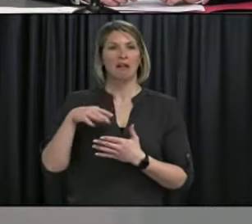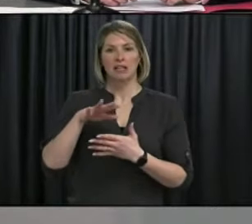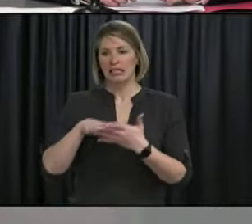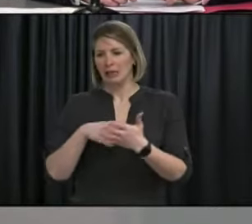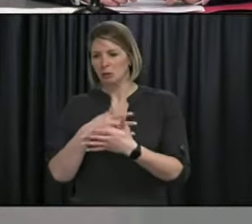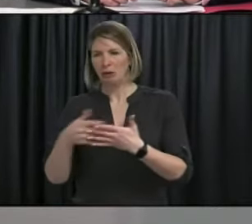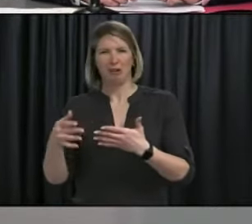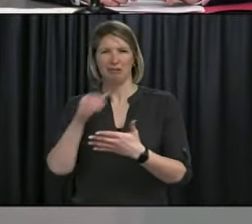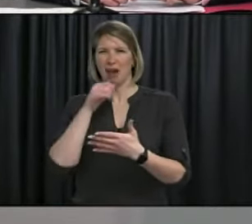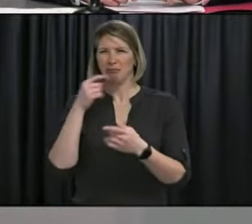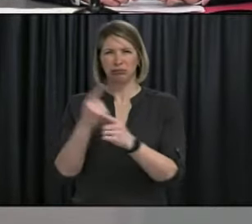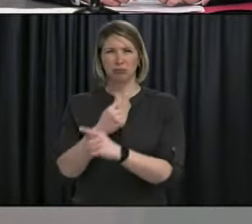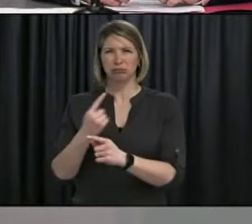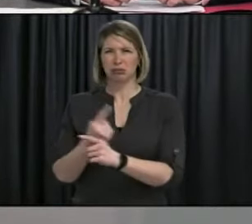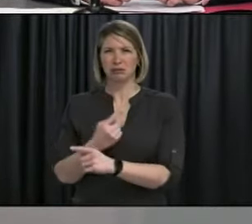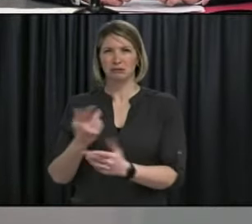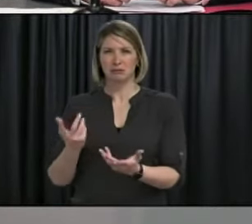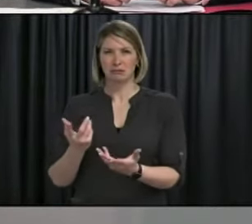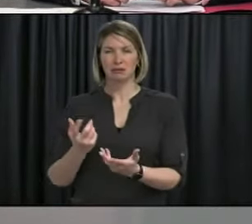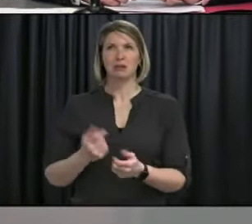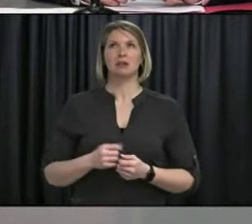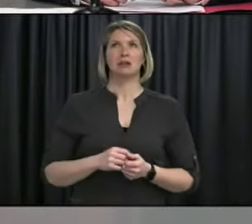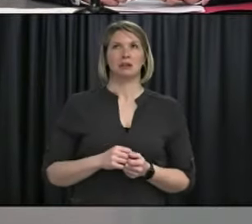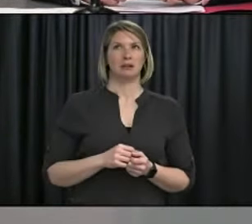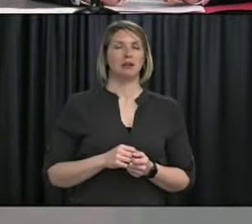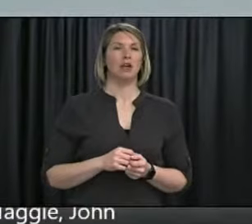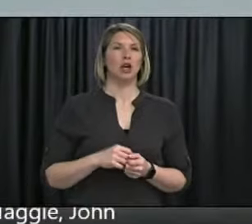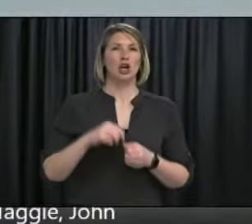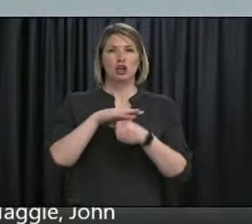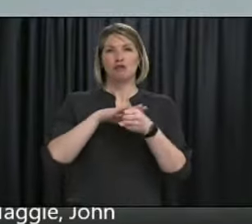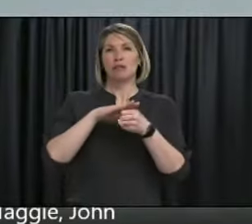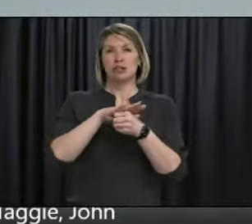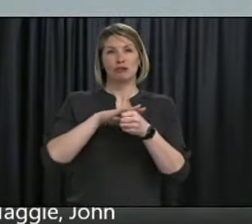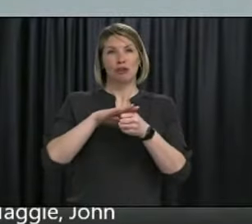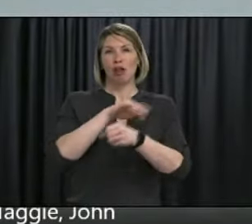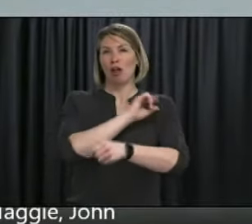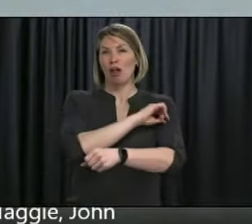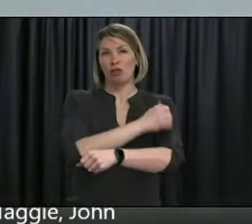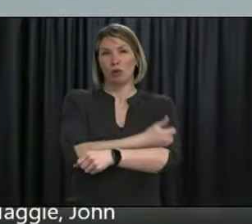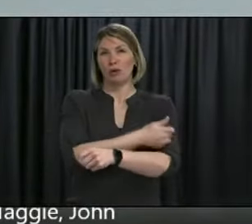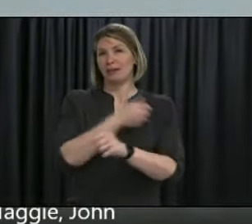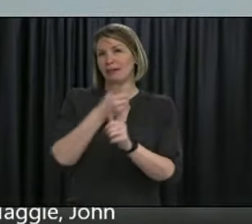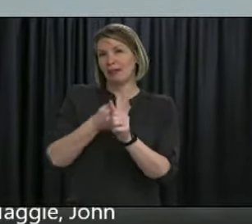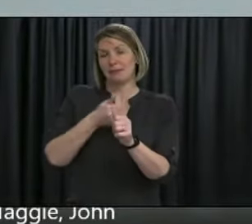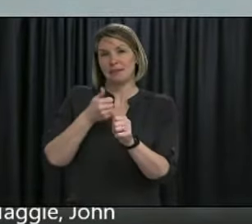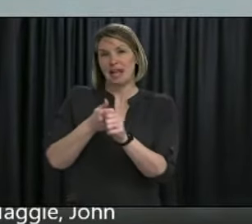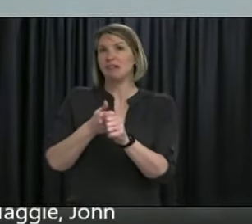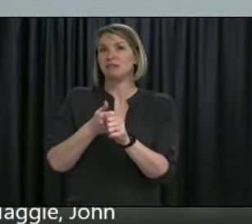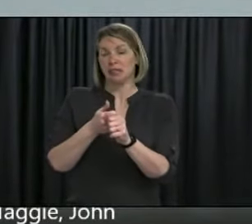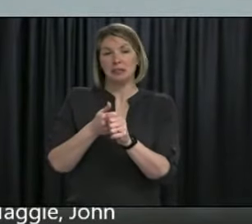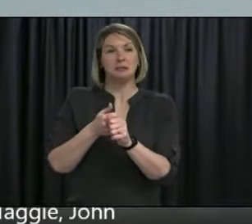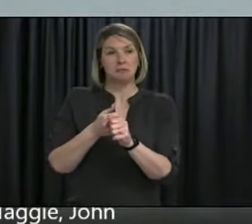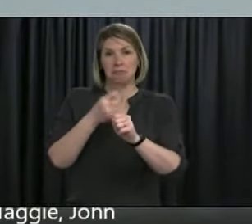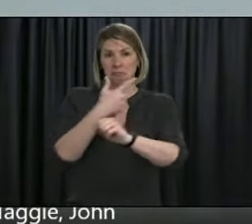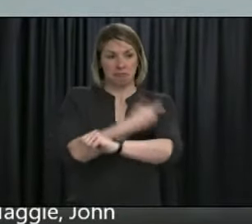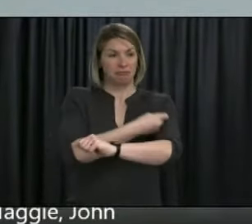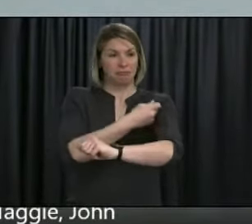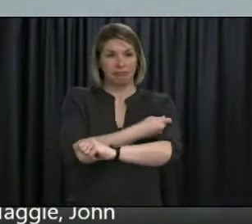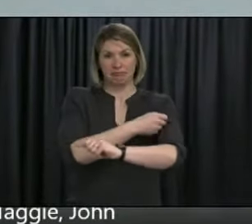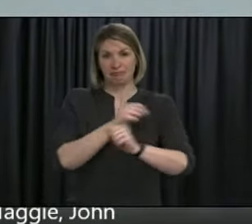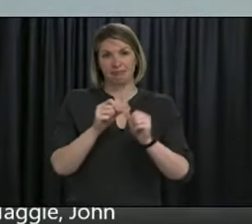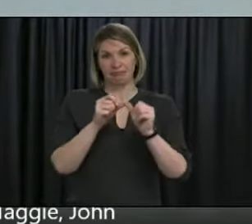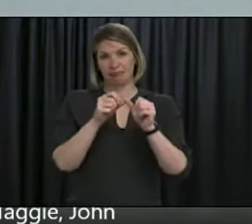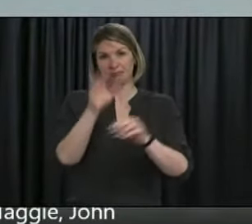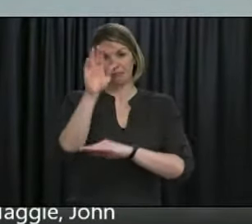The, um, regional health authorities are running vaccine clinics, certainly into the evenings and certainly on